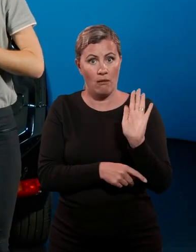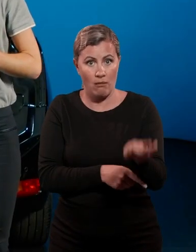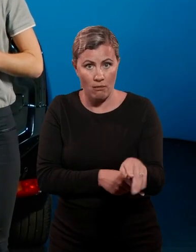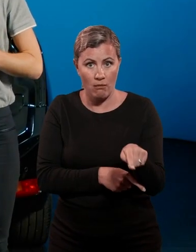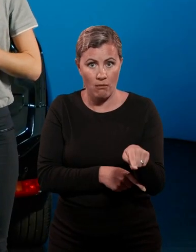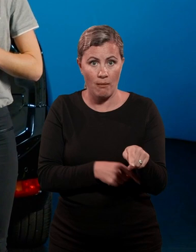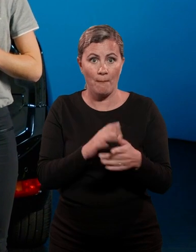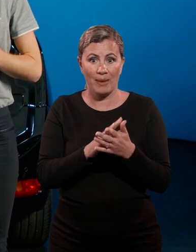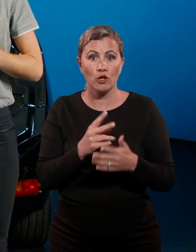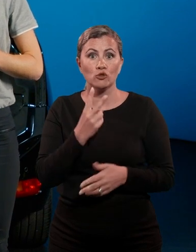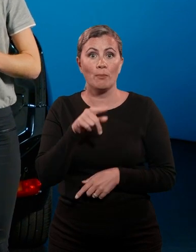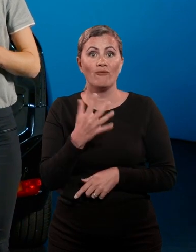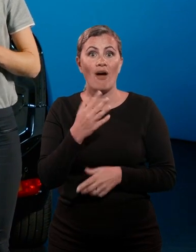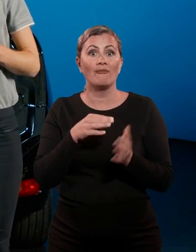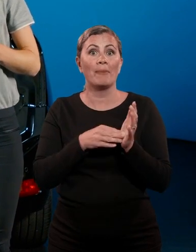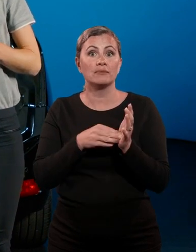.5 metres.